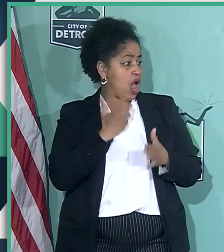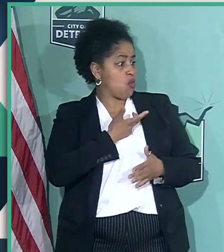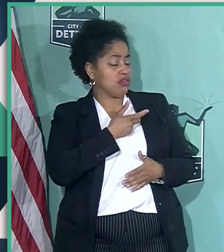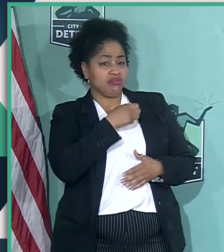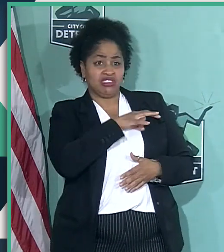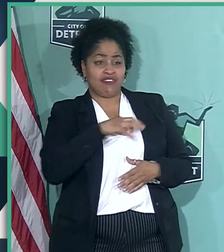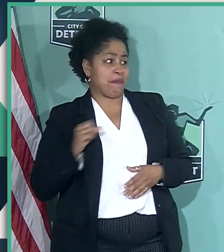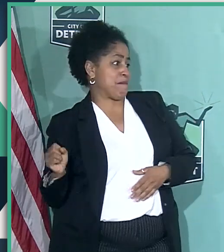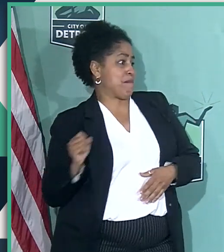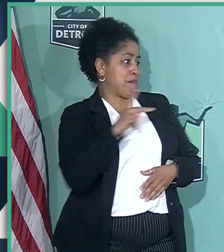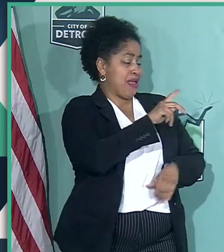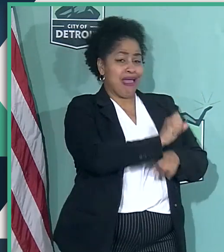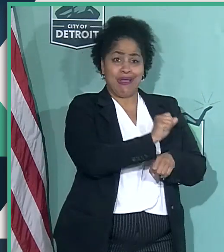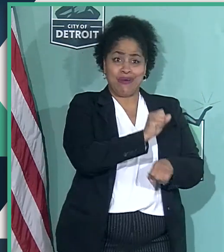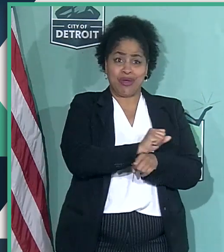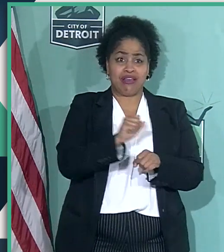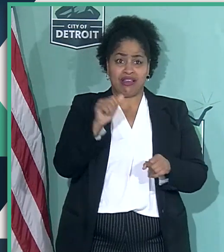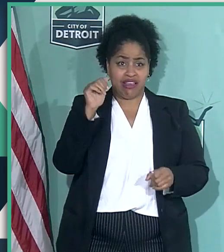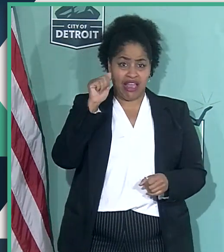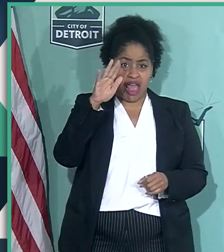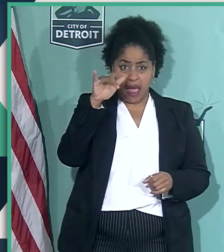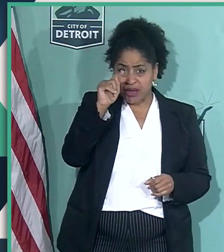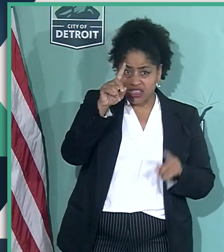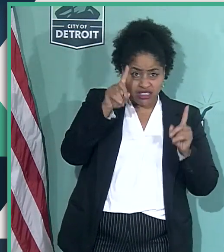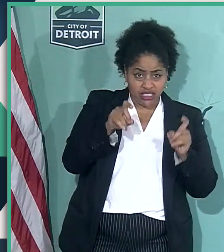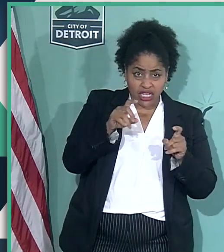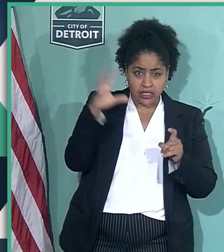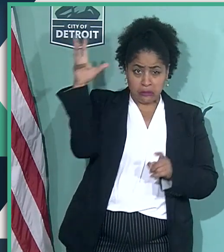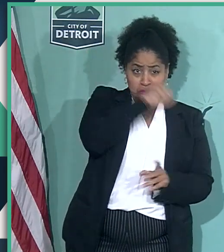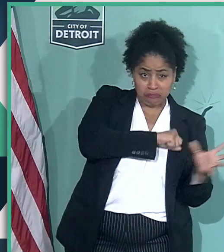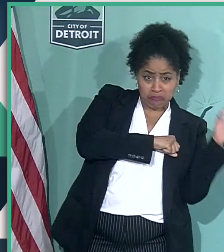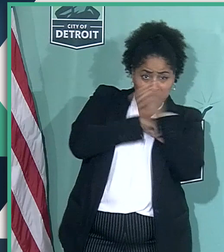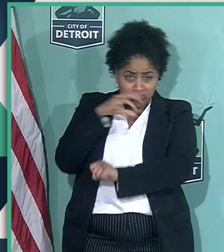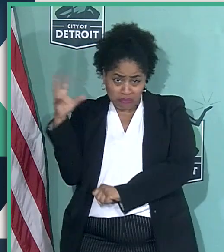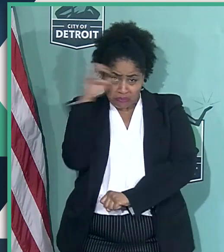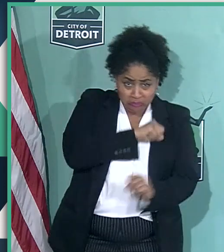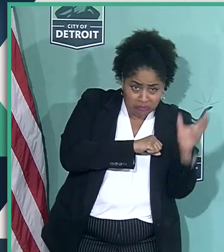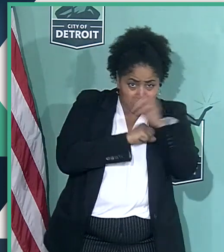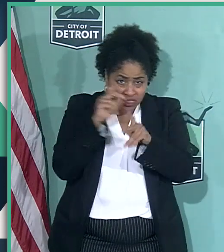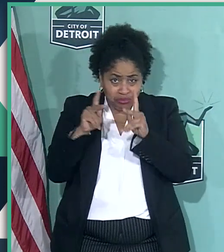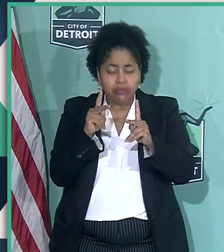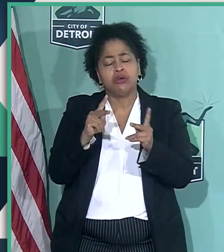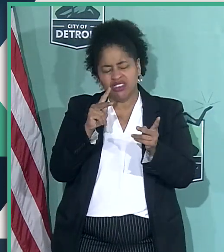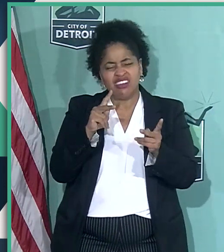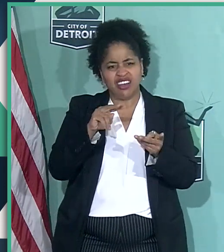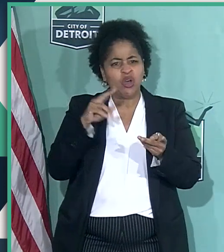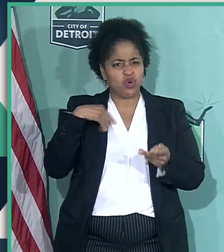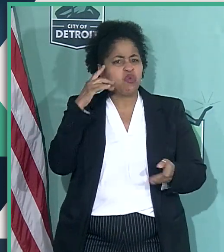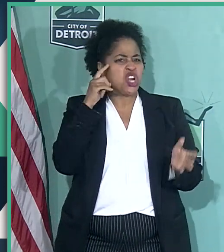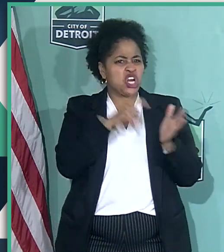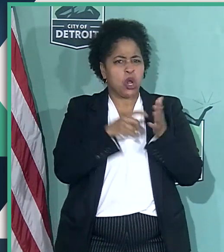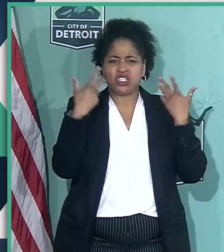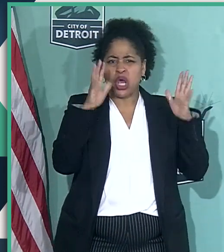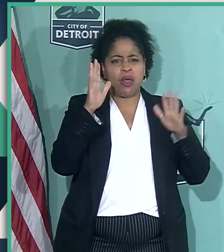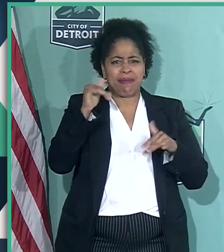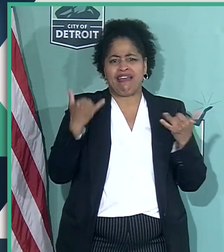back to work, if the Abbott test was in fact missing a lot of sick people, we would have known that by now. So,